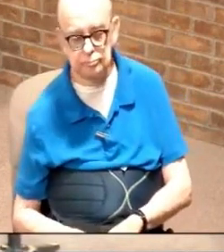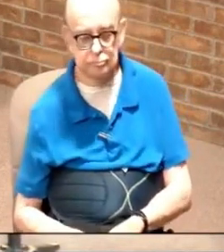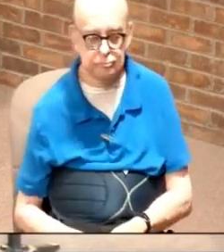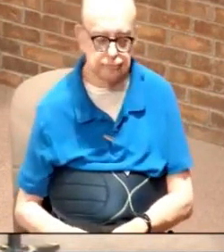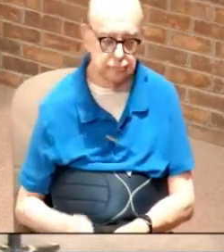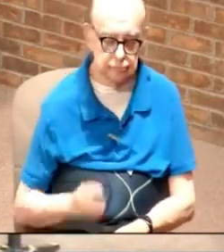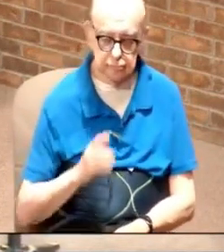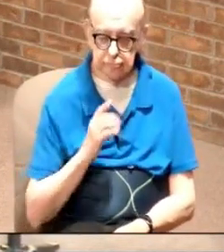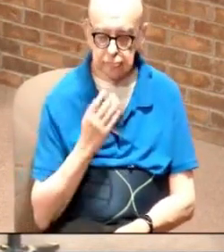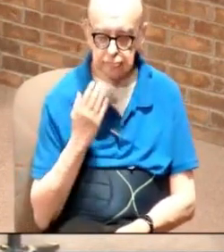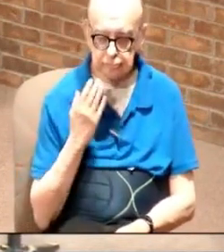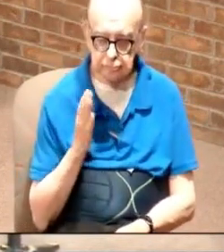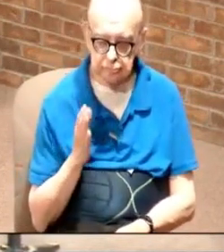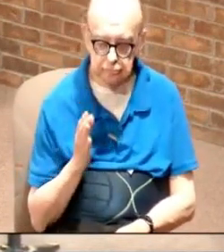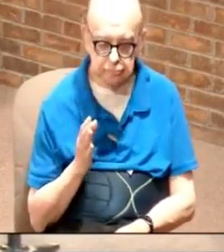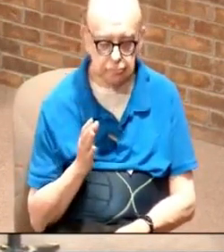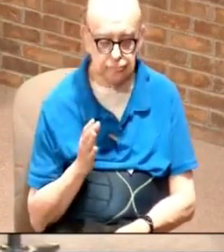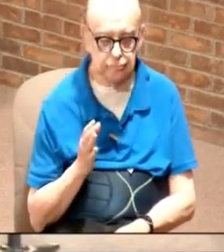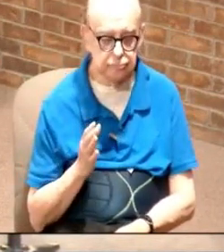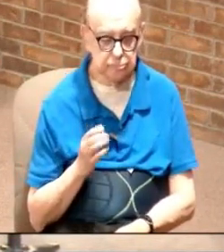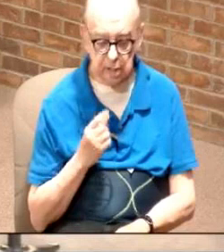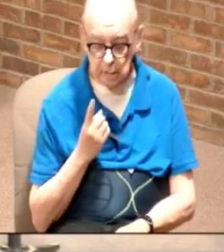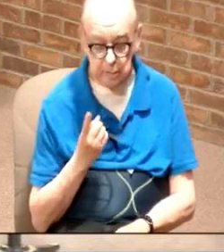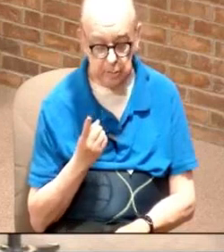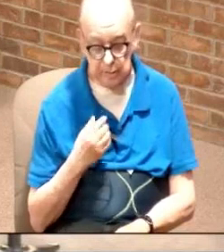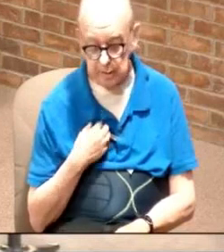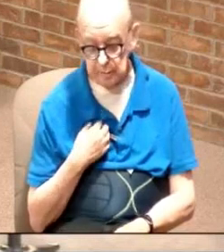it is I don't know how much money he is worth today